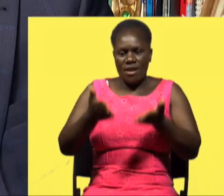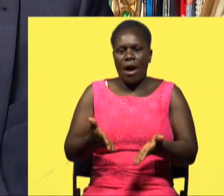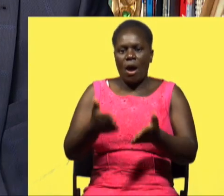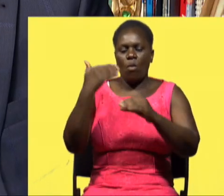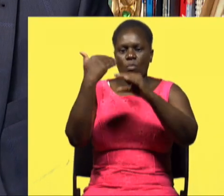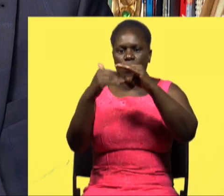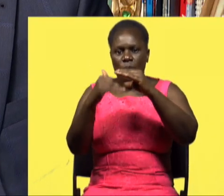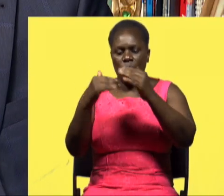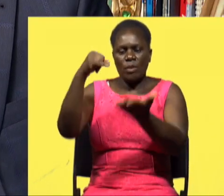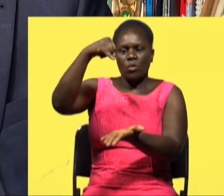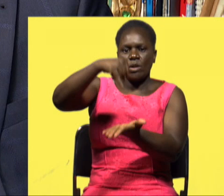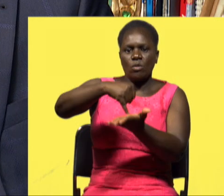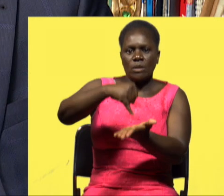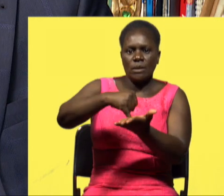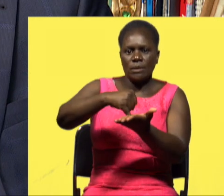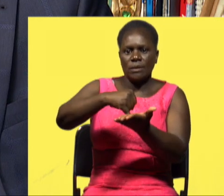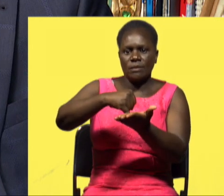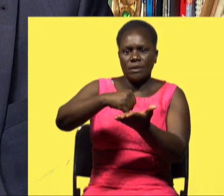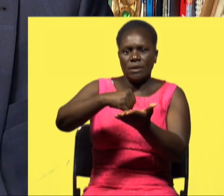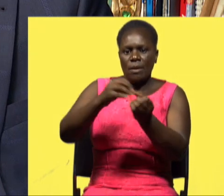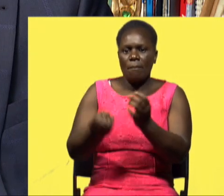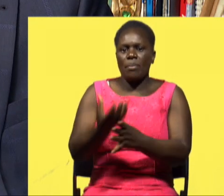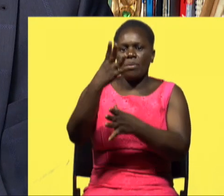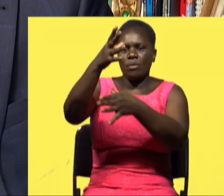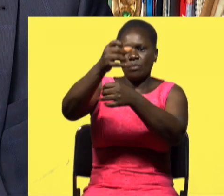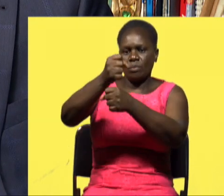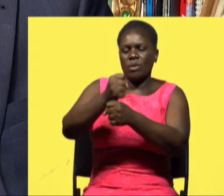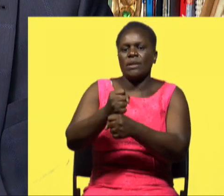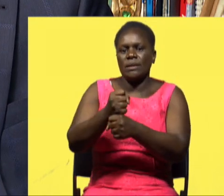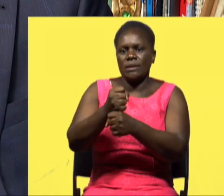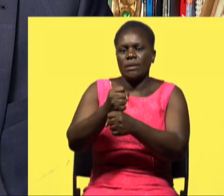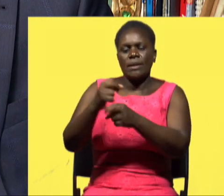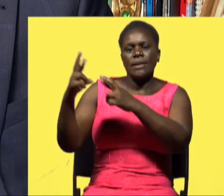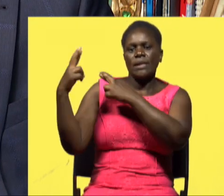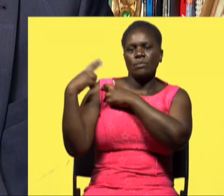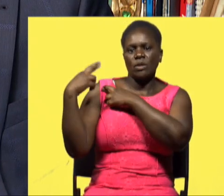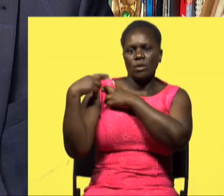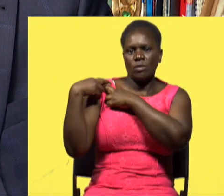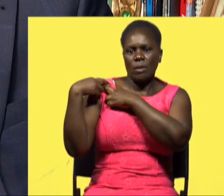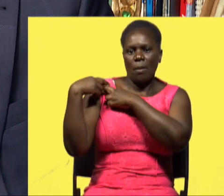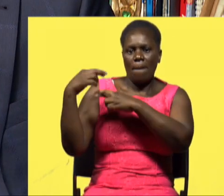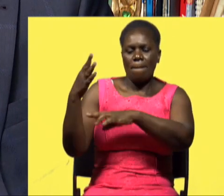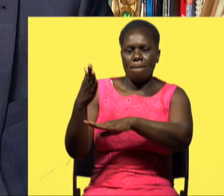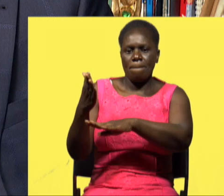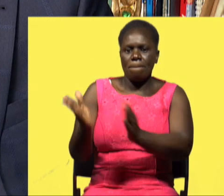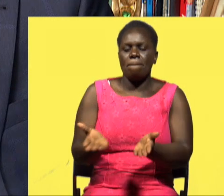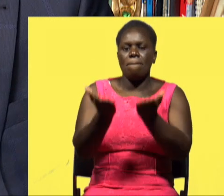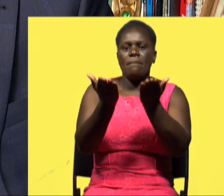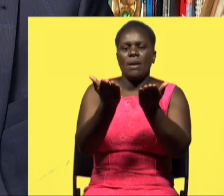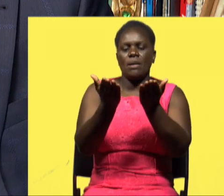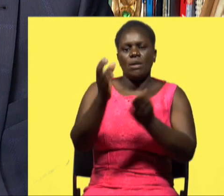have now uh we brought up uh some creative a creative company which uh is in charge of now aggregating